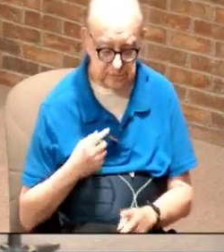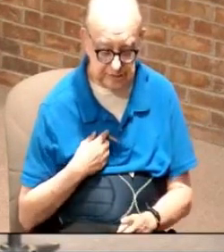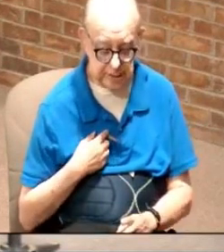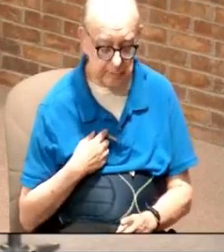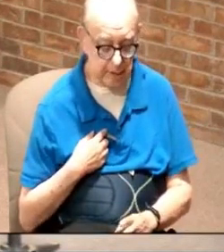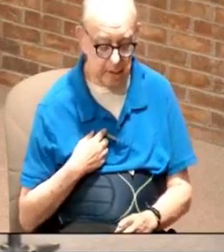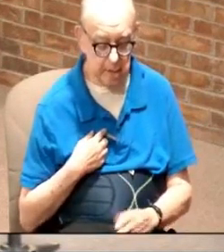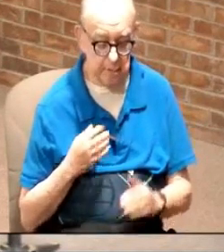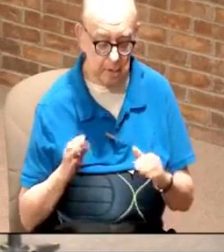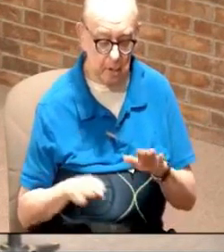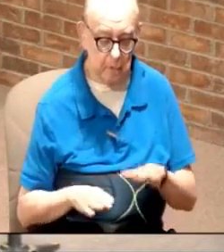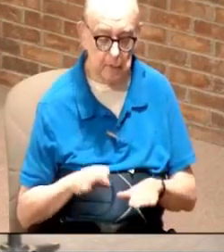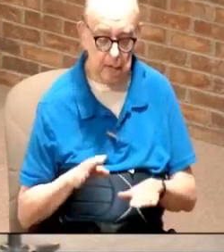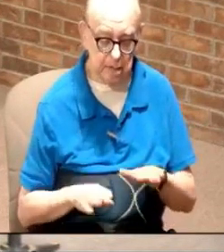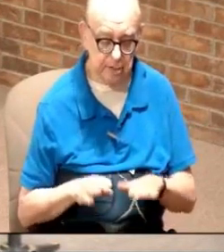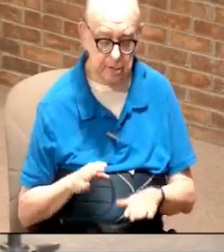check